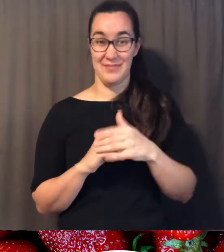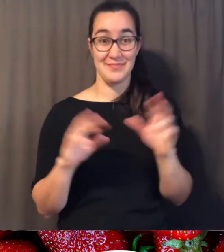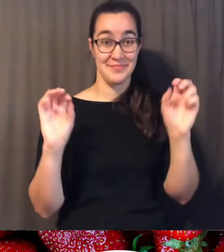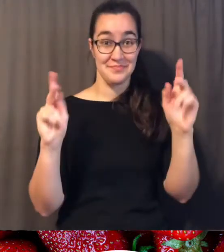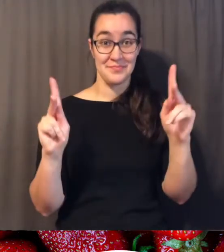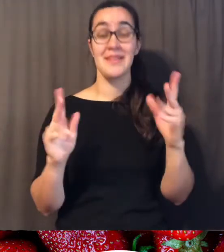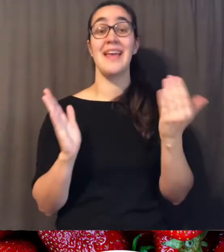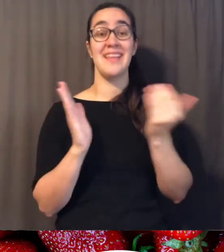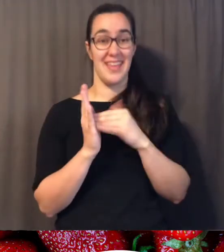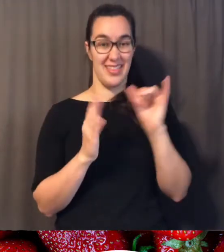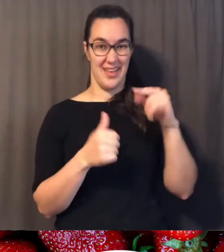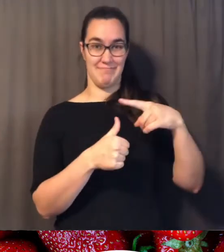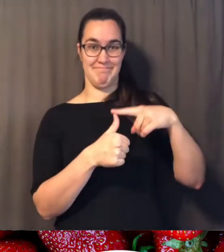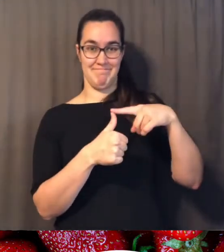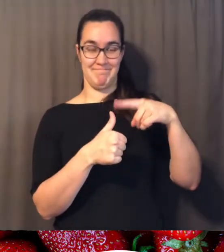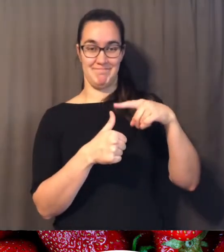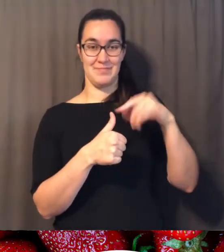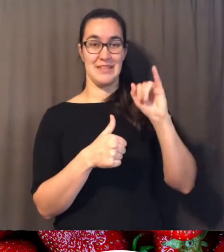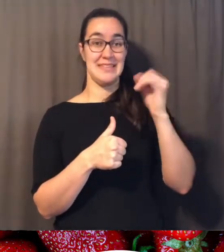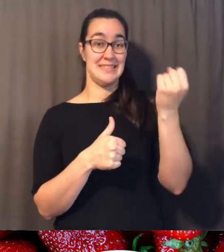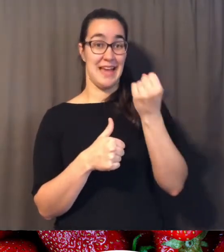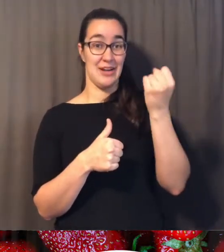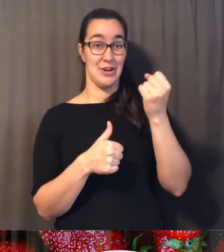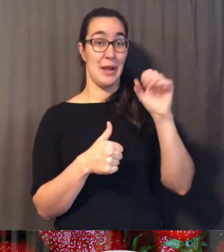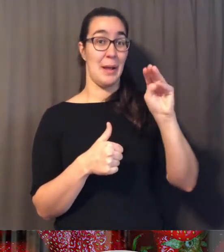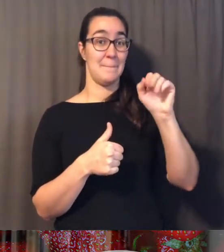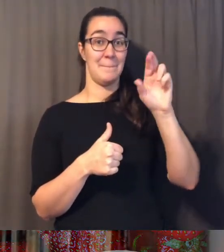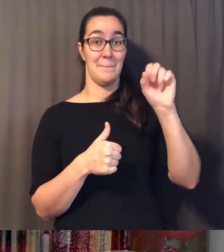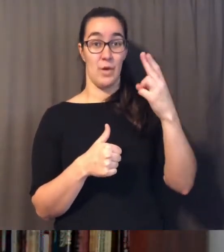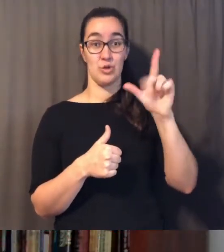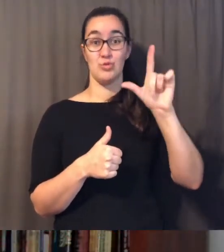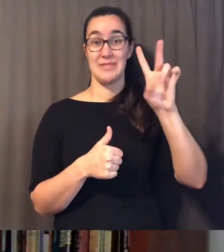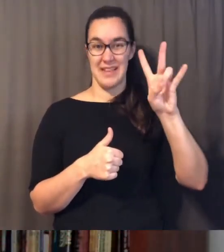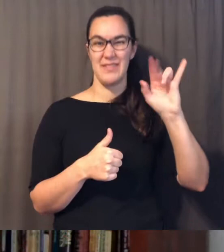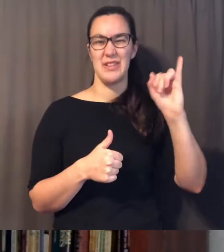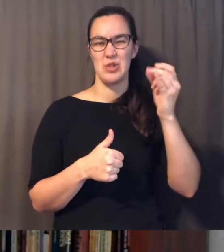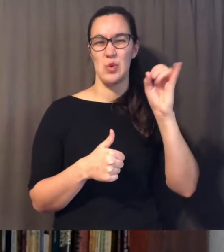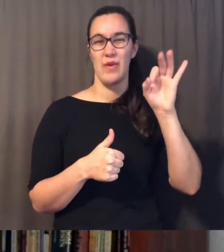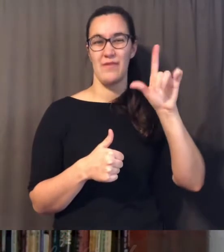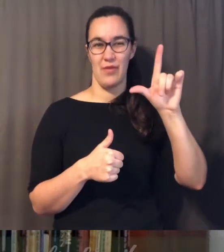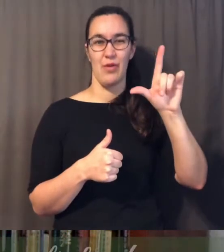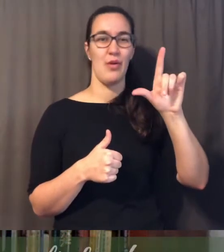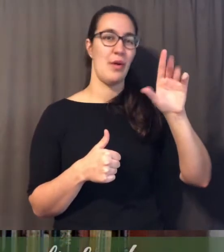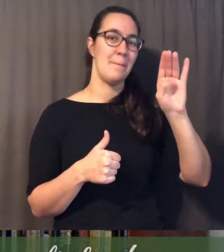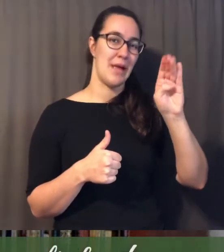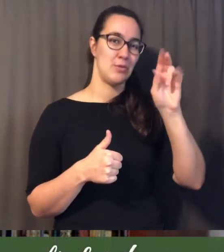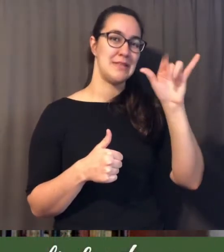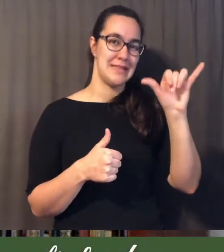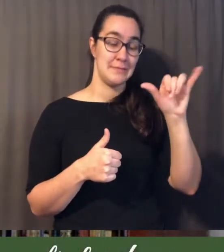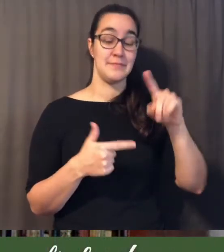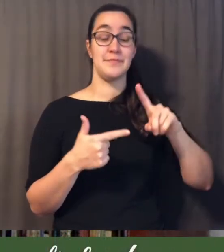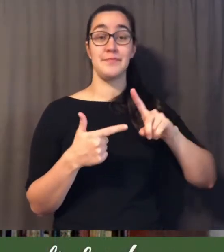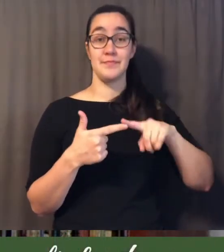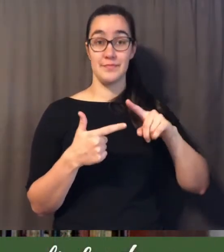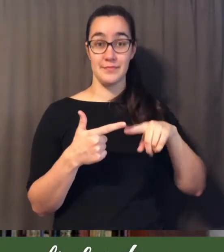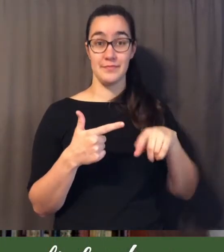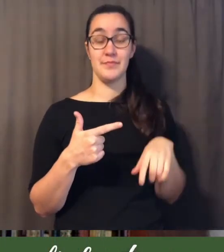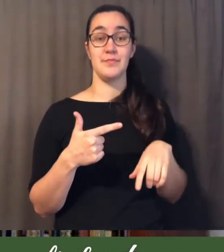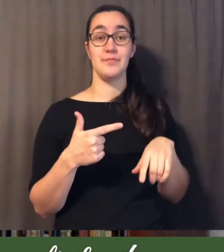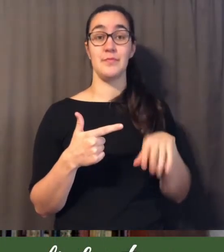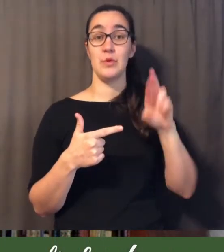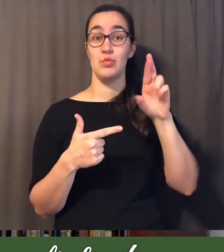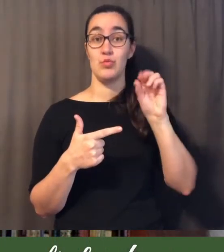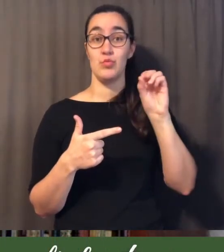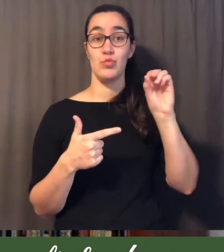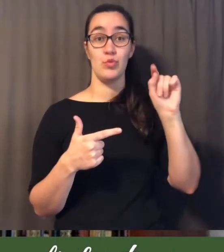that's for joyful bounty for saturday the 27th the next item that we've been talking about that we'd love for you to participate